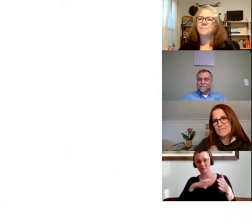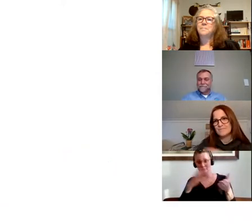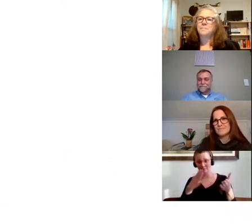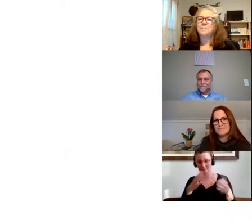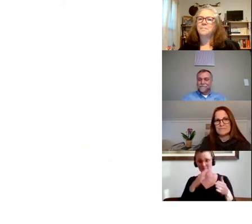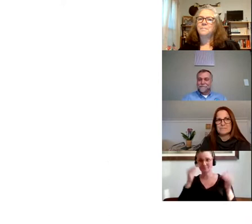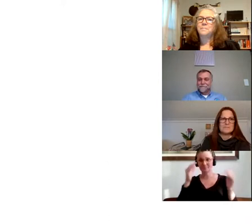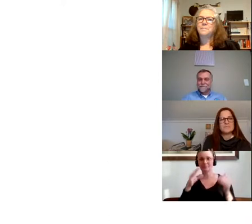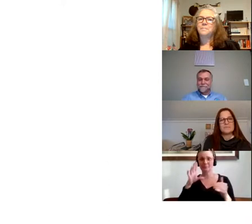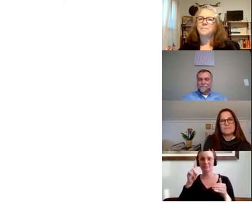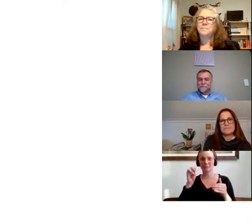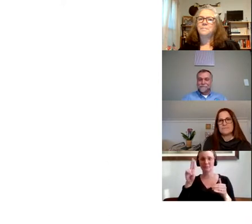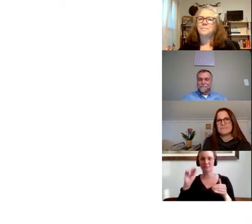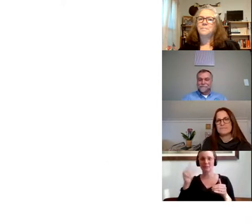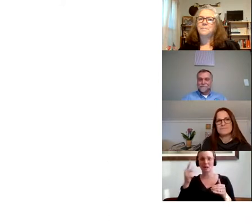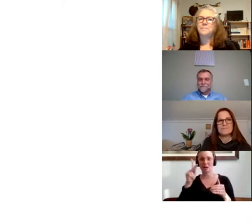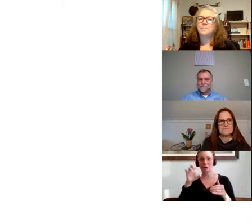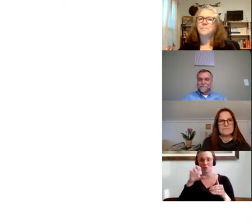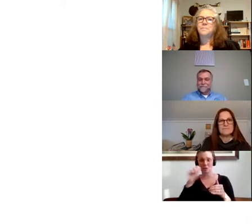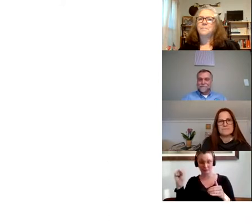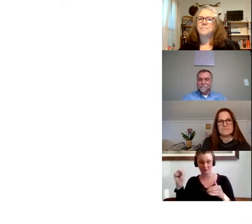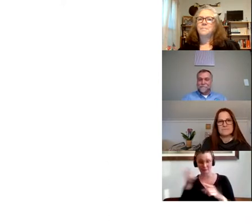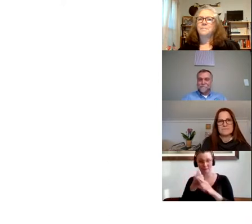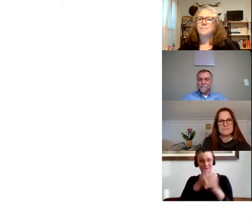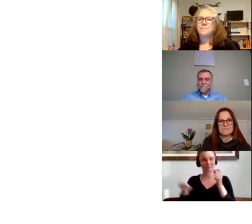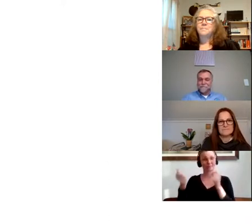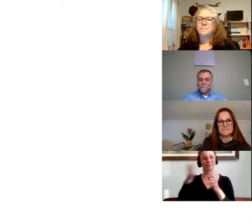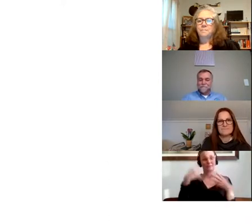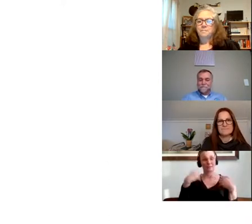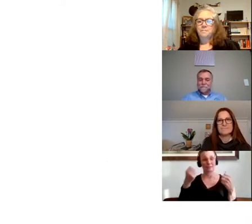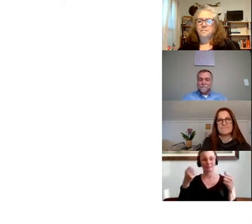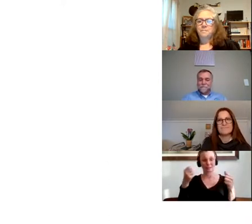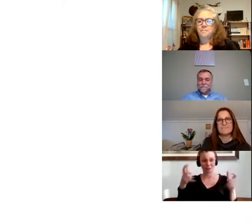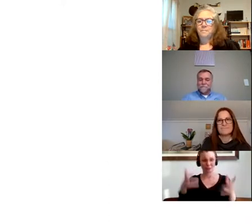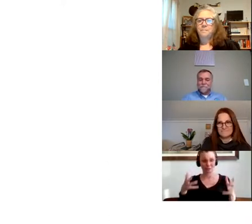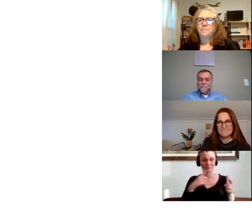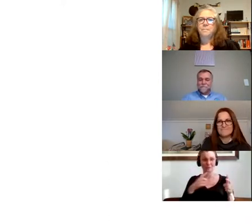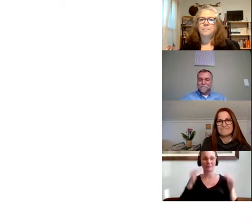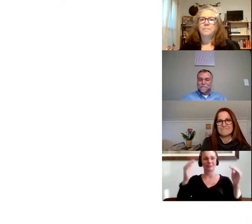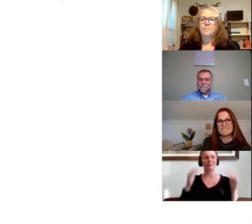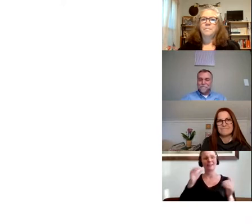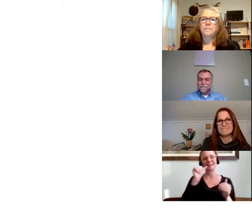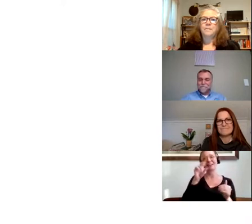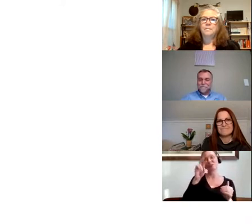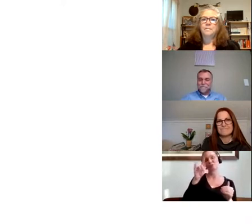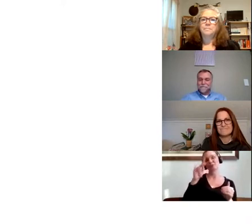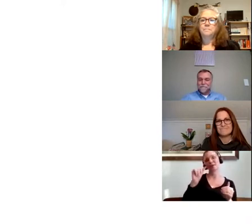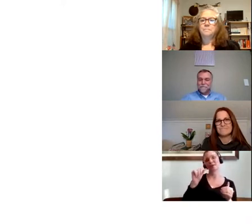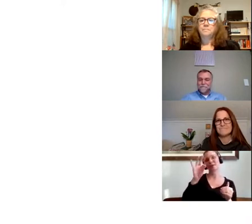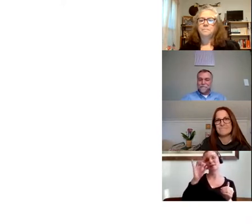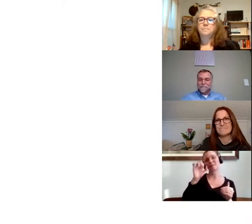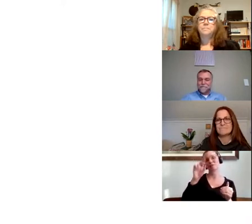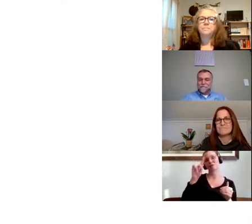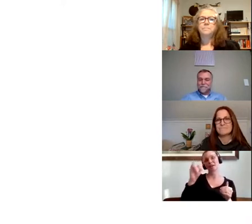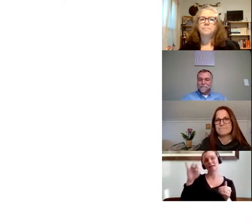Director of Health and Human Services, Adriana Fernandez, the Community Engagement Specialist in the Office of